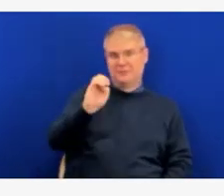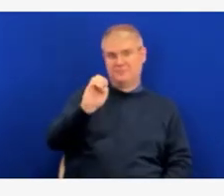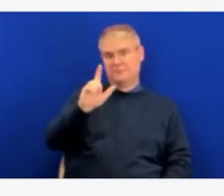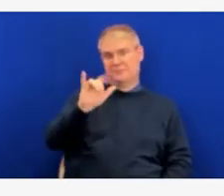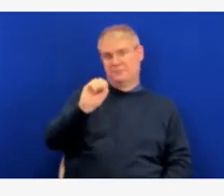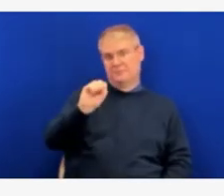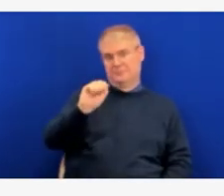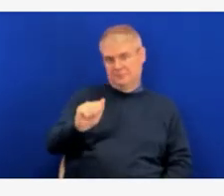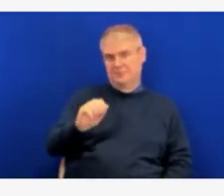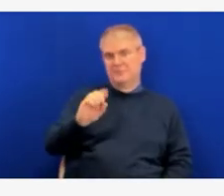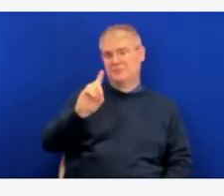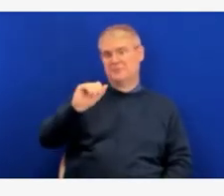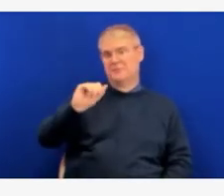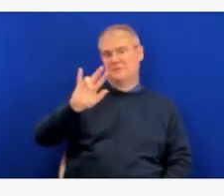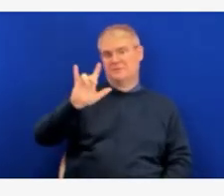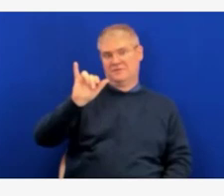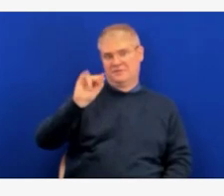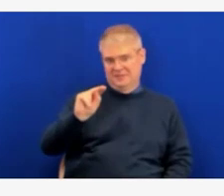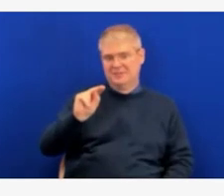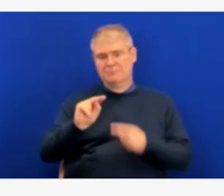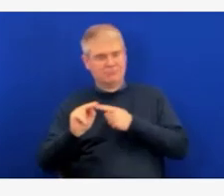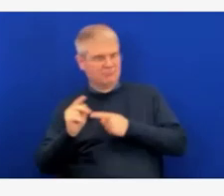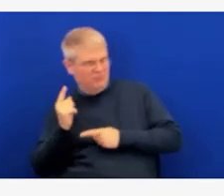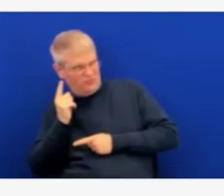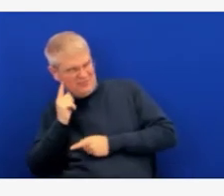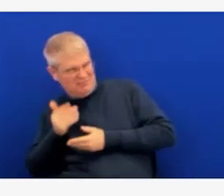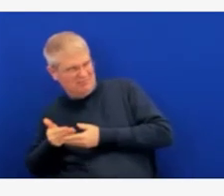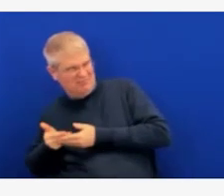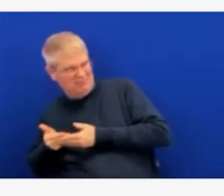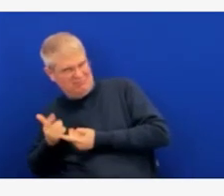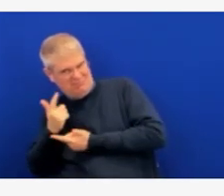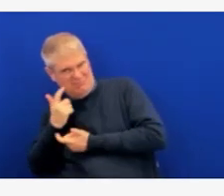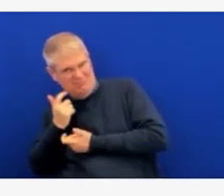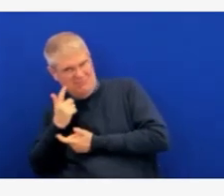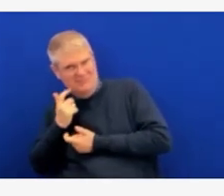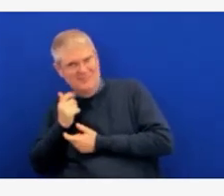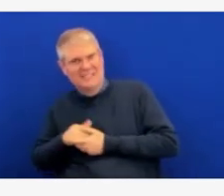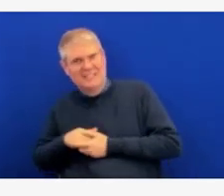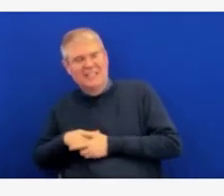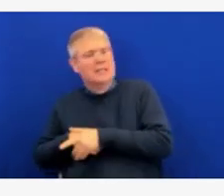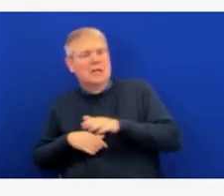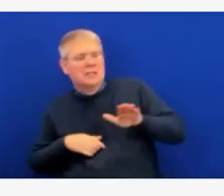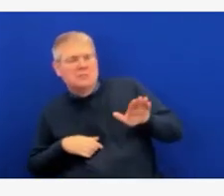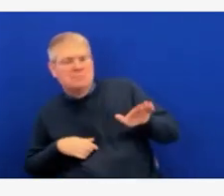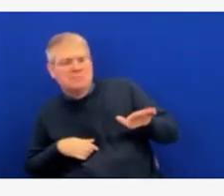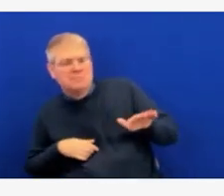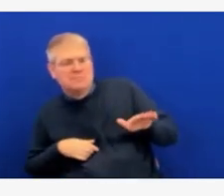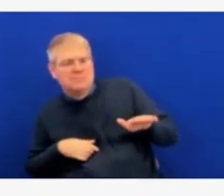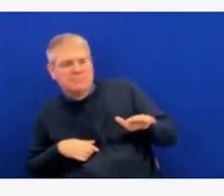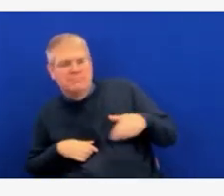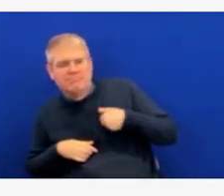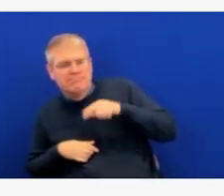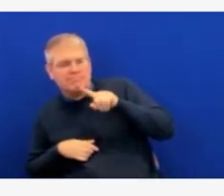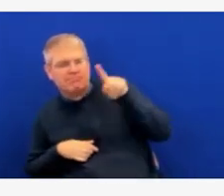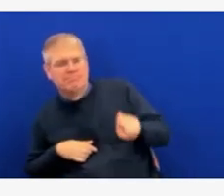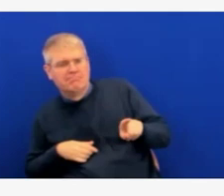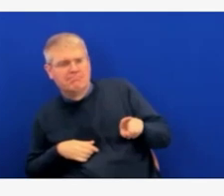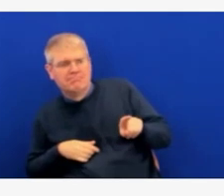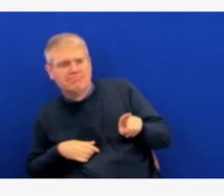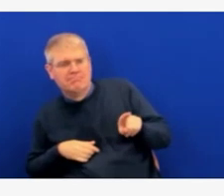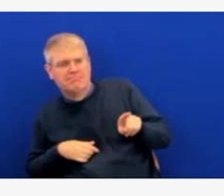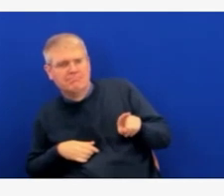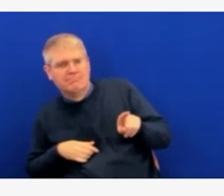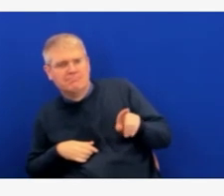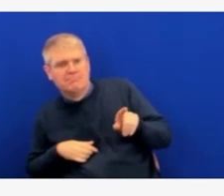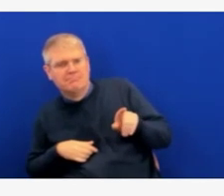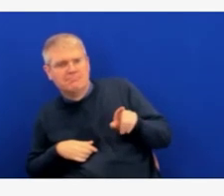Thanks, Nicky. I was wondering about the distribution of the vaccine, assuming that everything goes as planned.